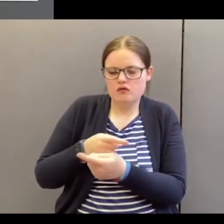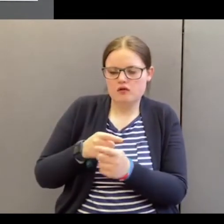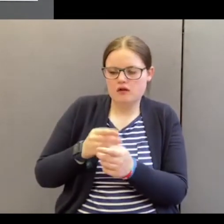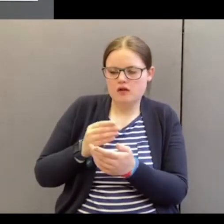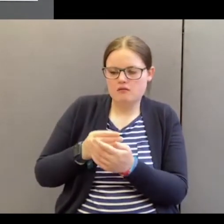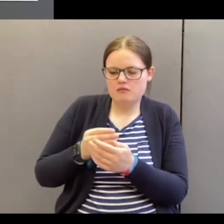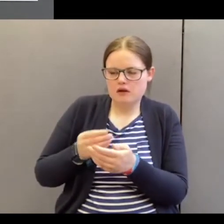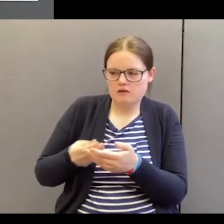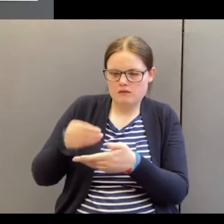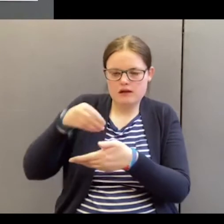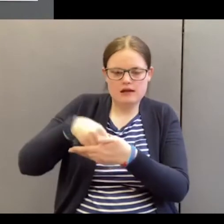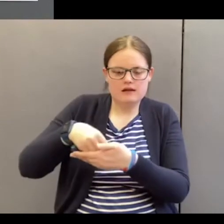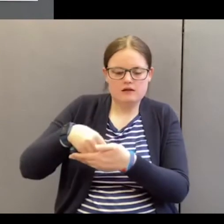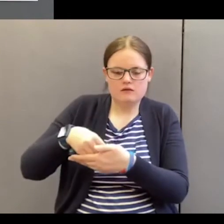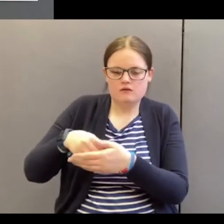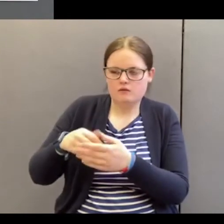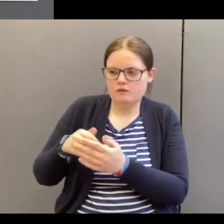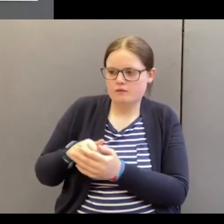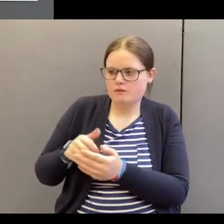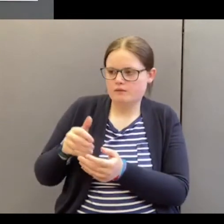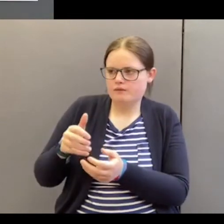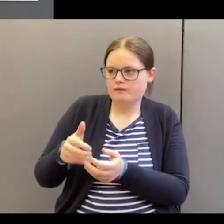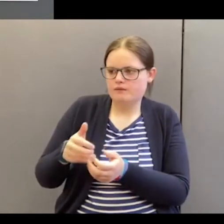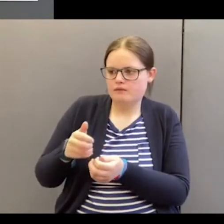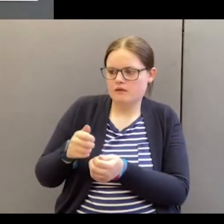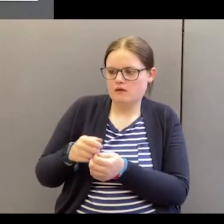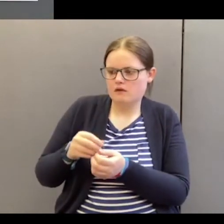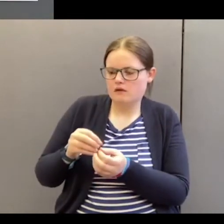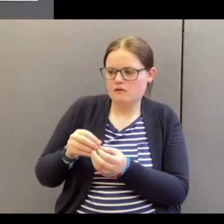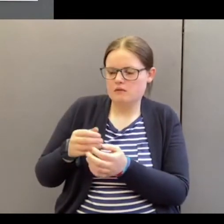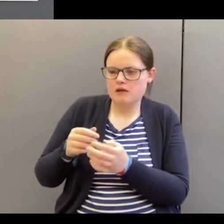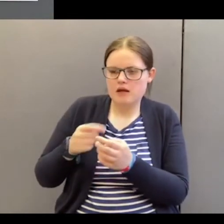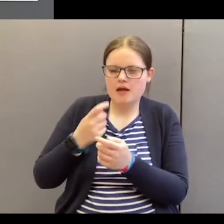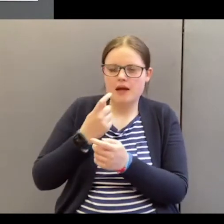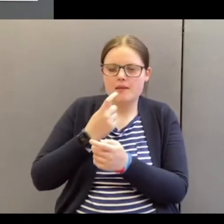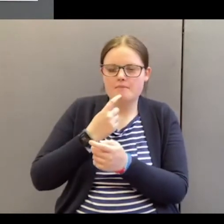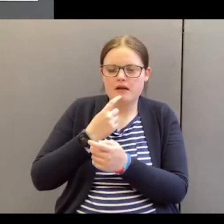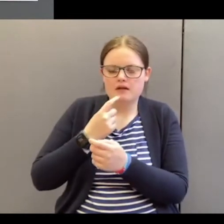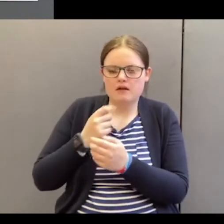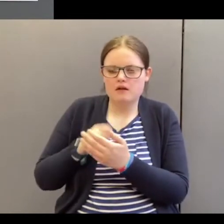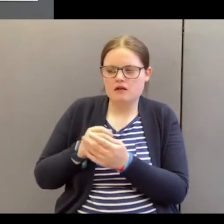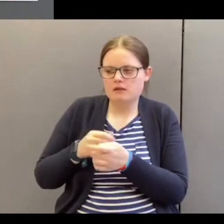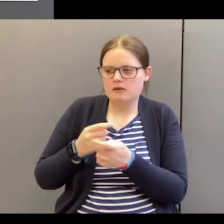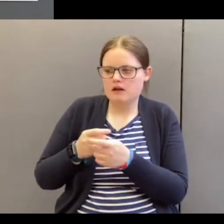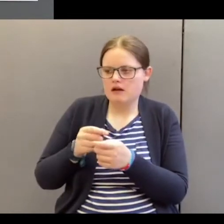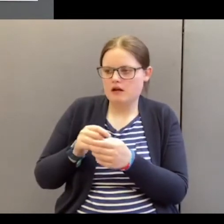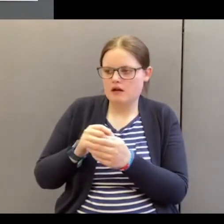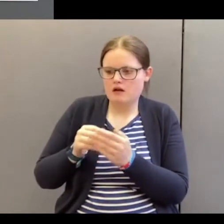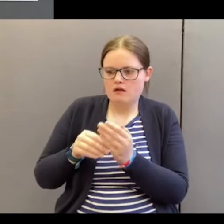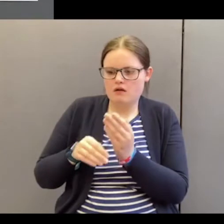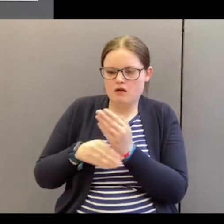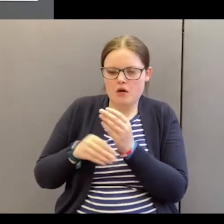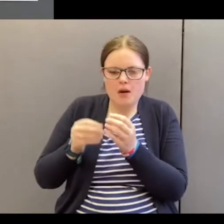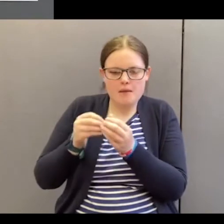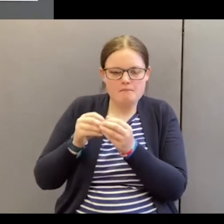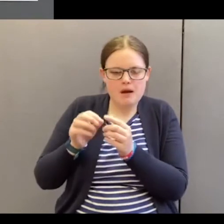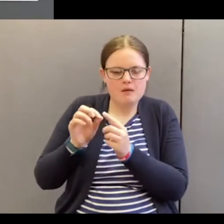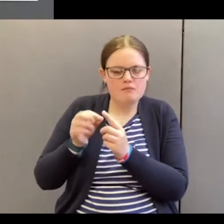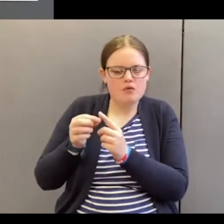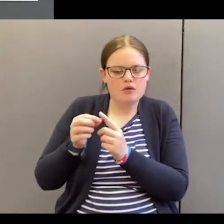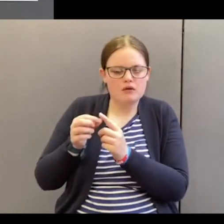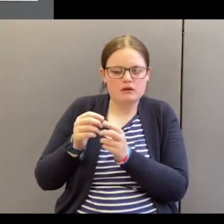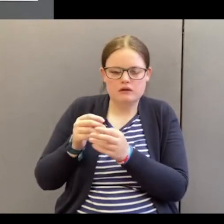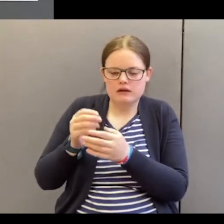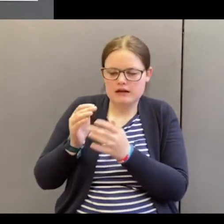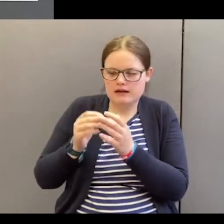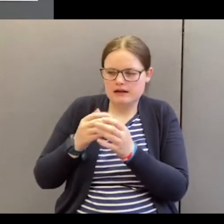put into. You take a form of metal, perhaps one that has a low melting point. You heat it